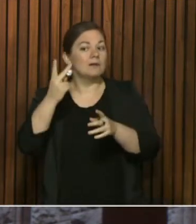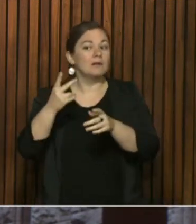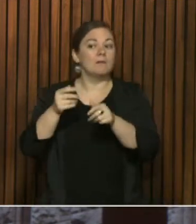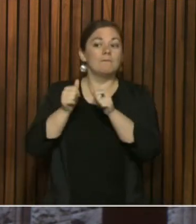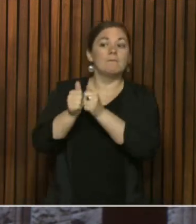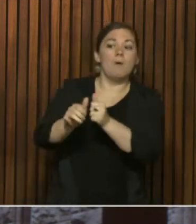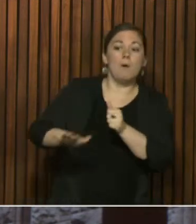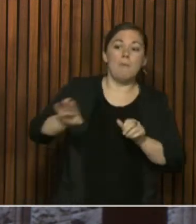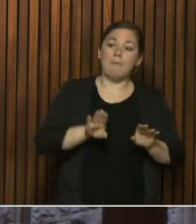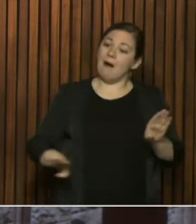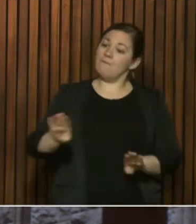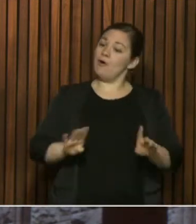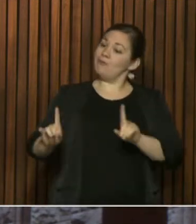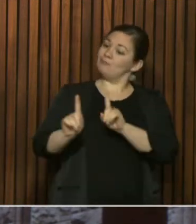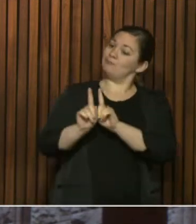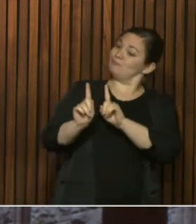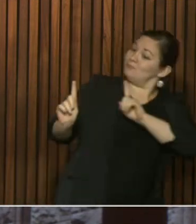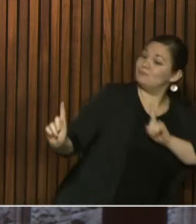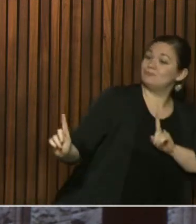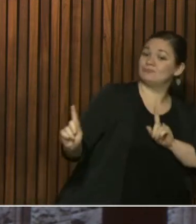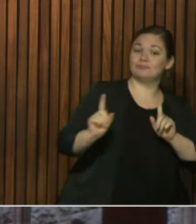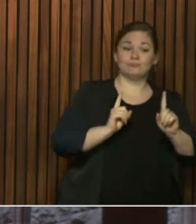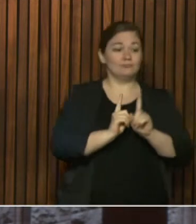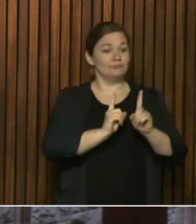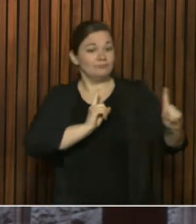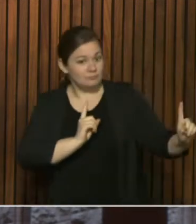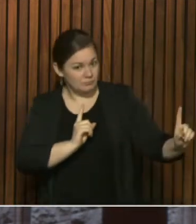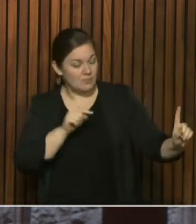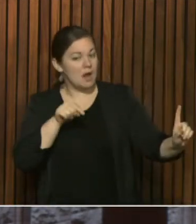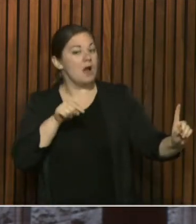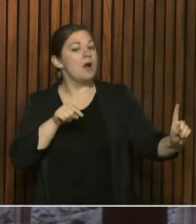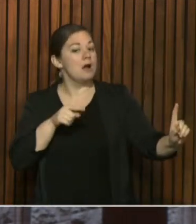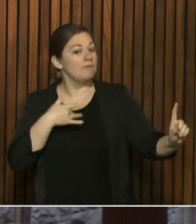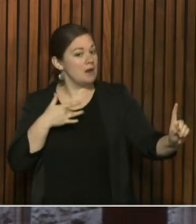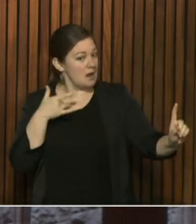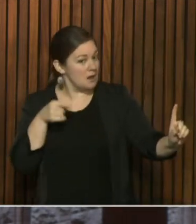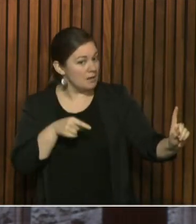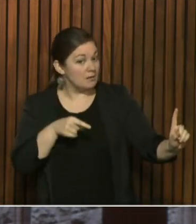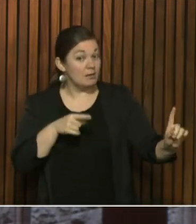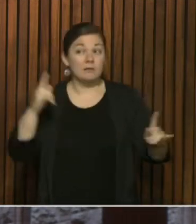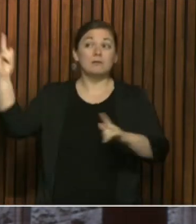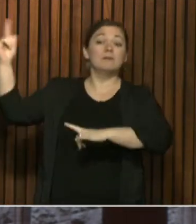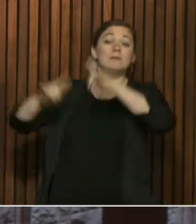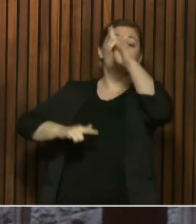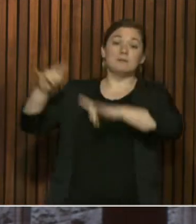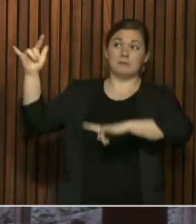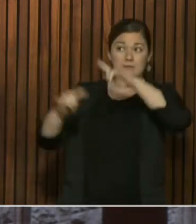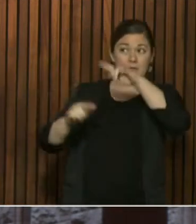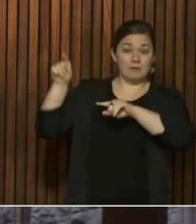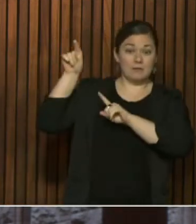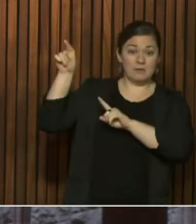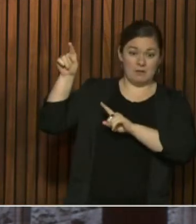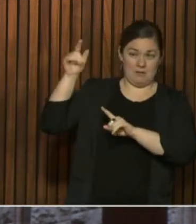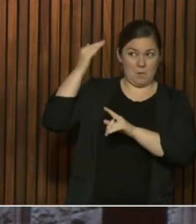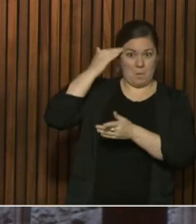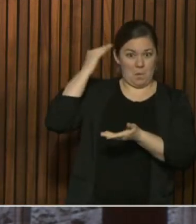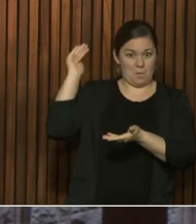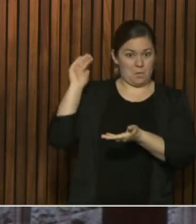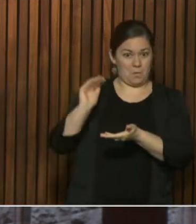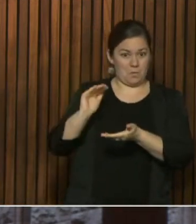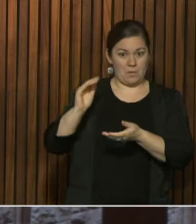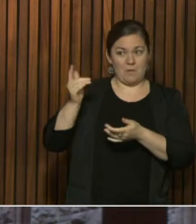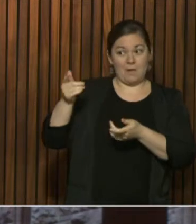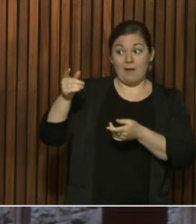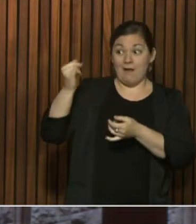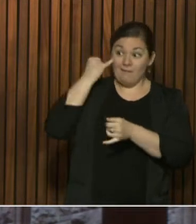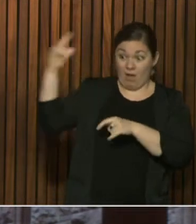There was some peak times I expected to see with our travel drop is that we'd stayed at fairly high numbers up until about